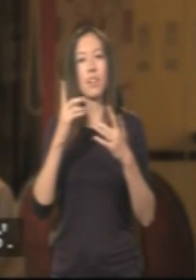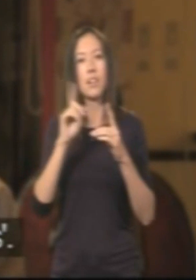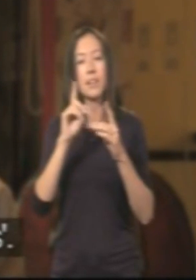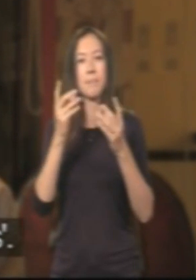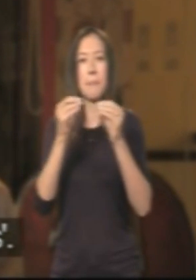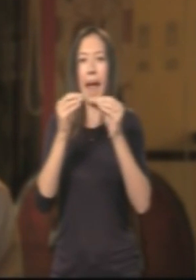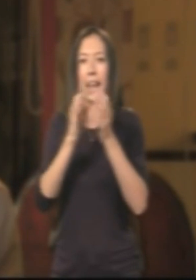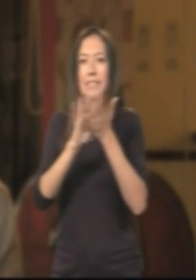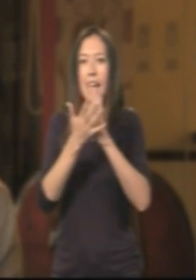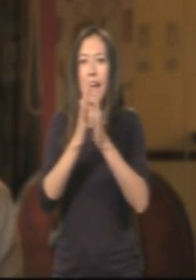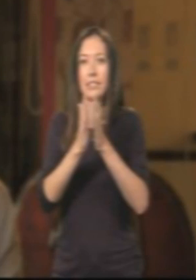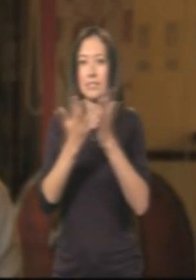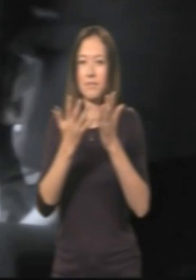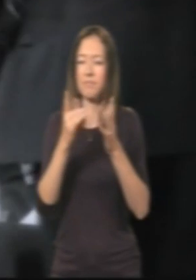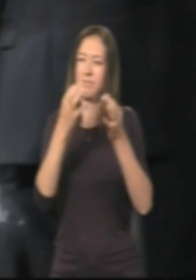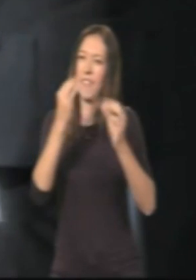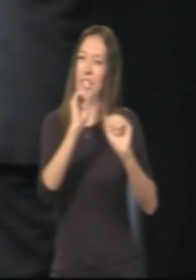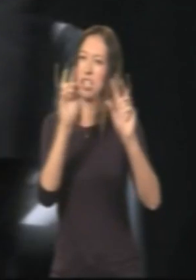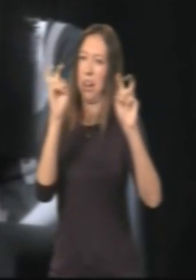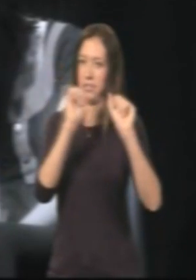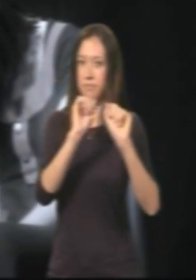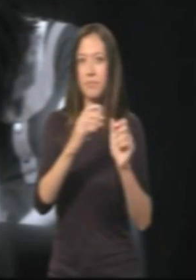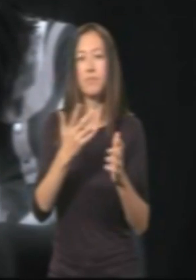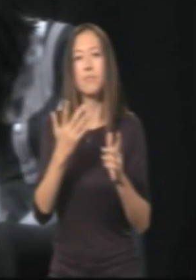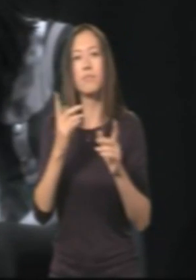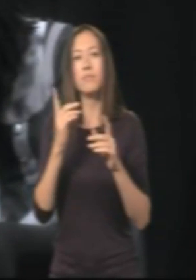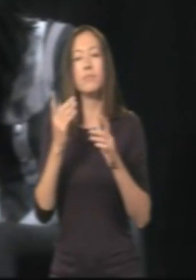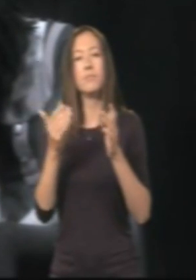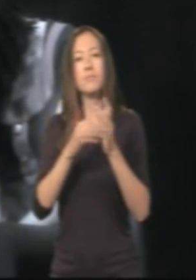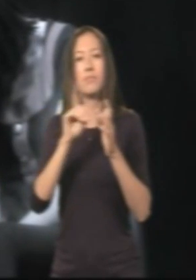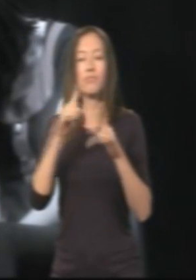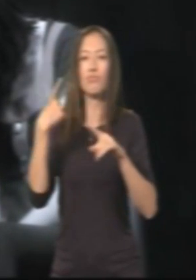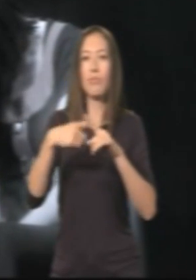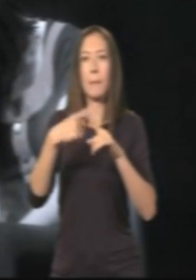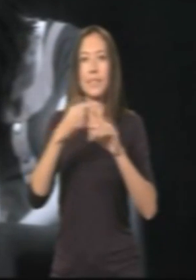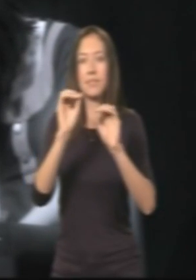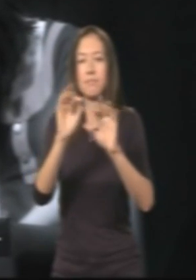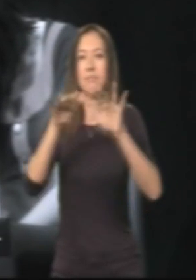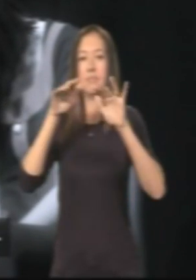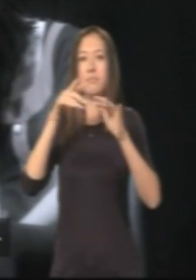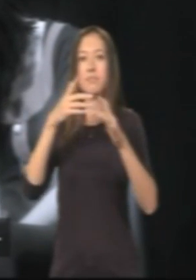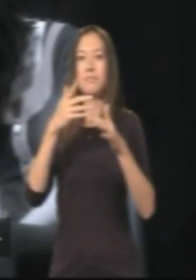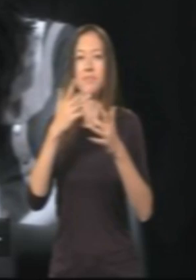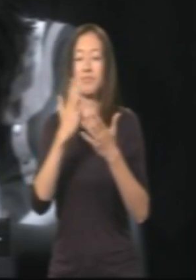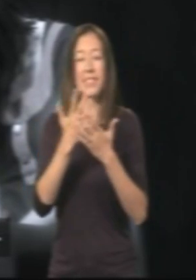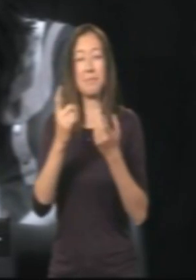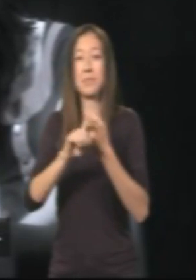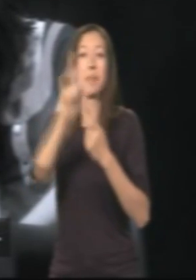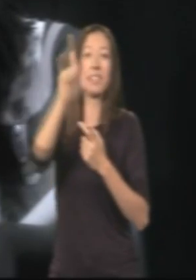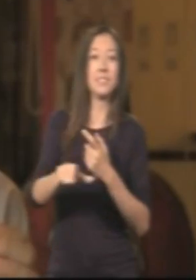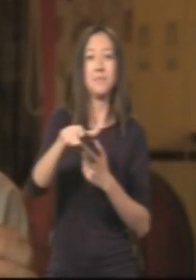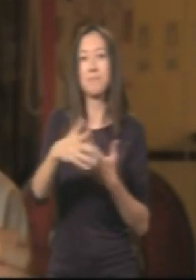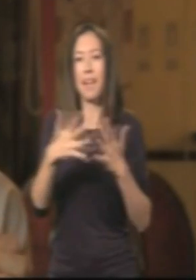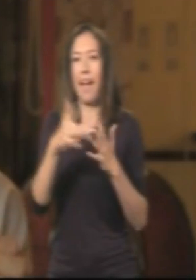I guess you could call that magnetic hands. That's the official term for it. There will also be some rapid inductions. It just really depends on the